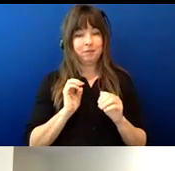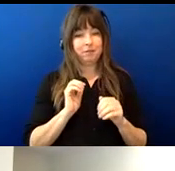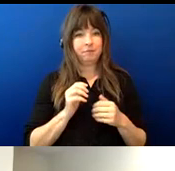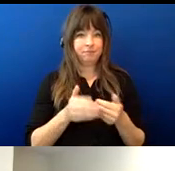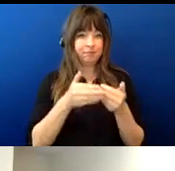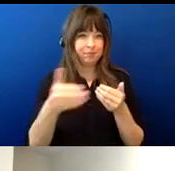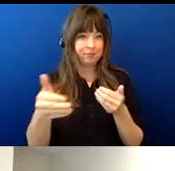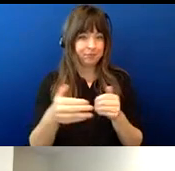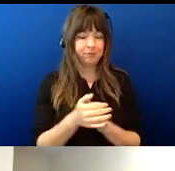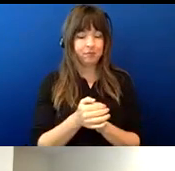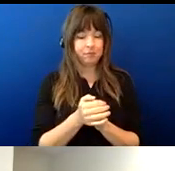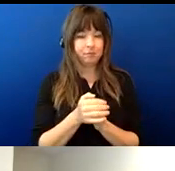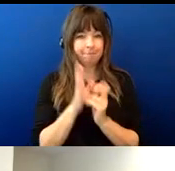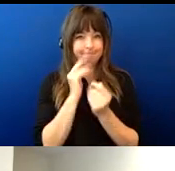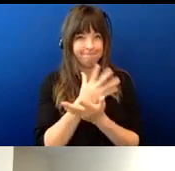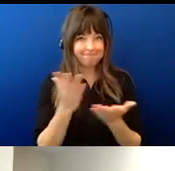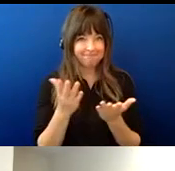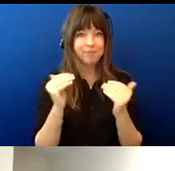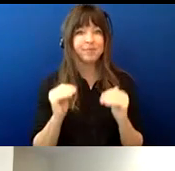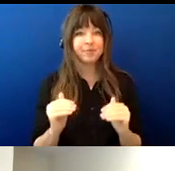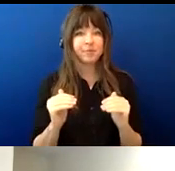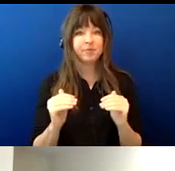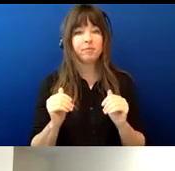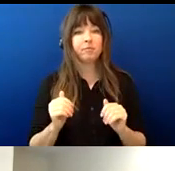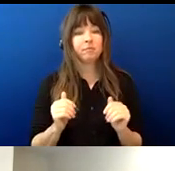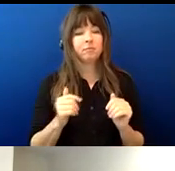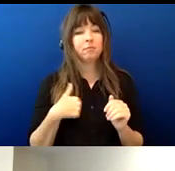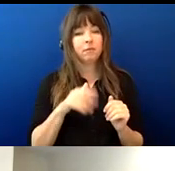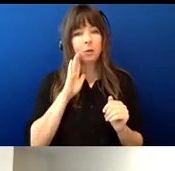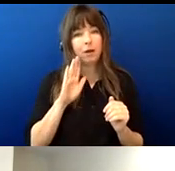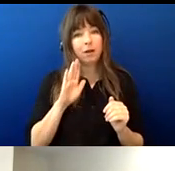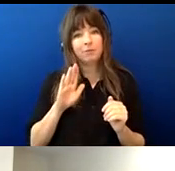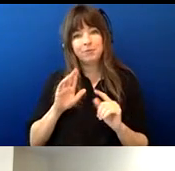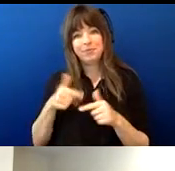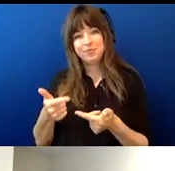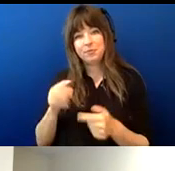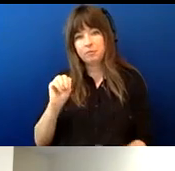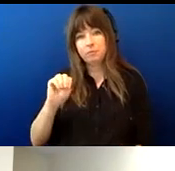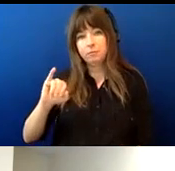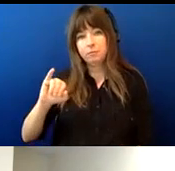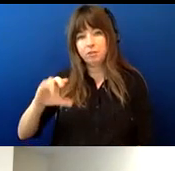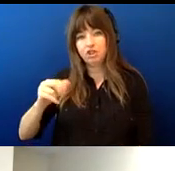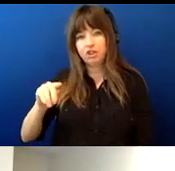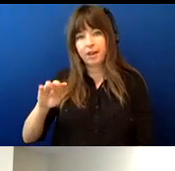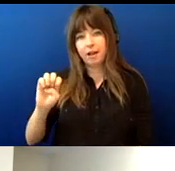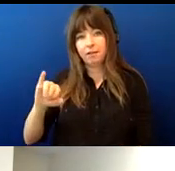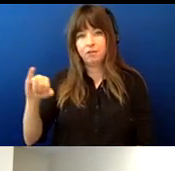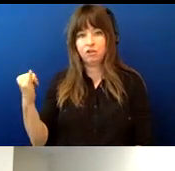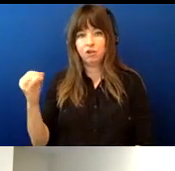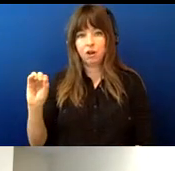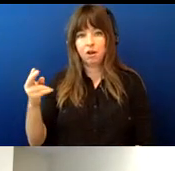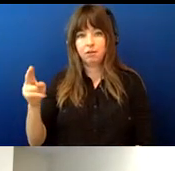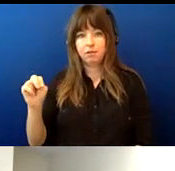with you uh additionally um i'm going to kick it over to michelle johnson she is our director of client services